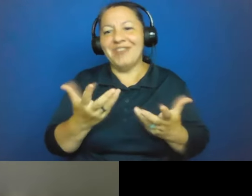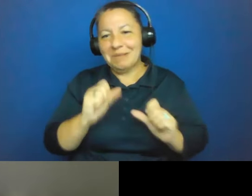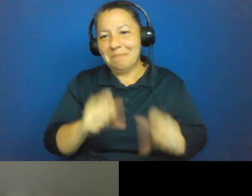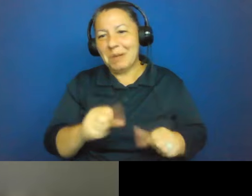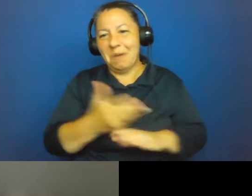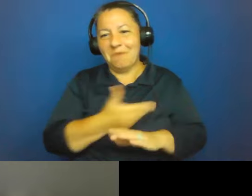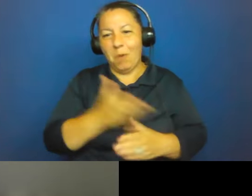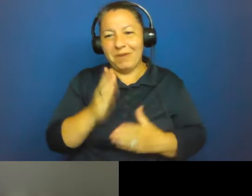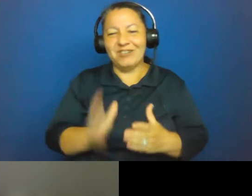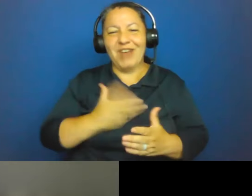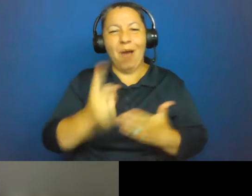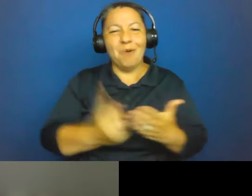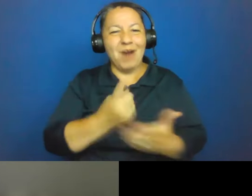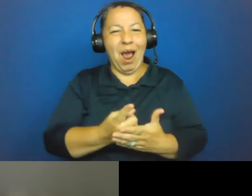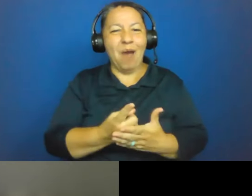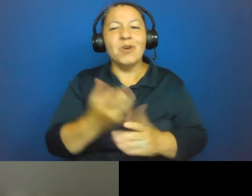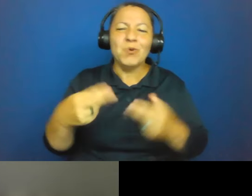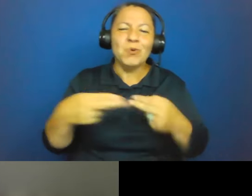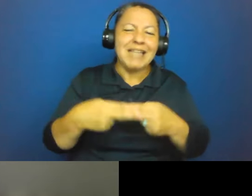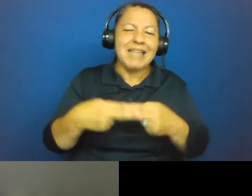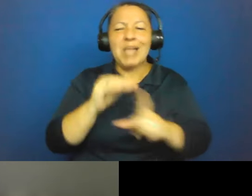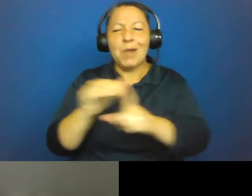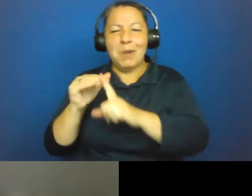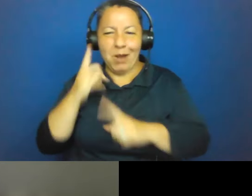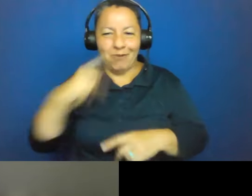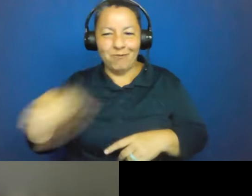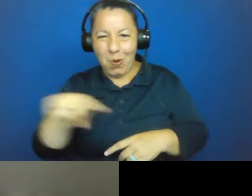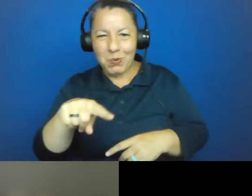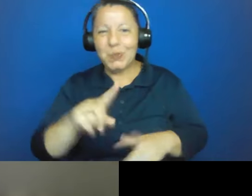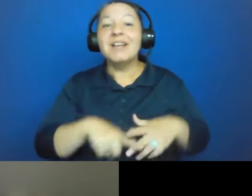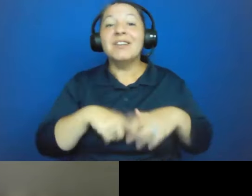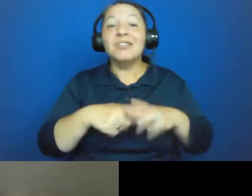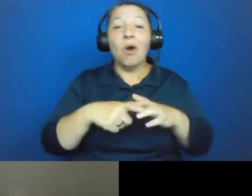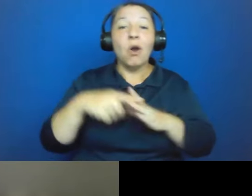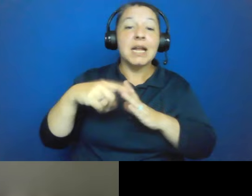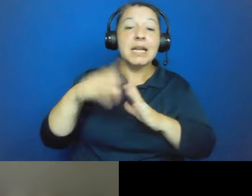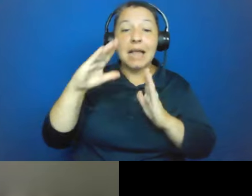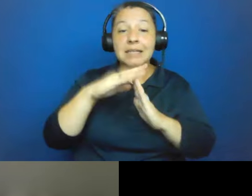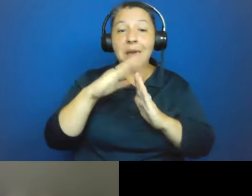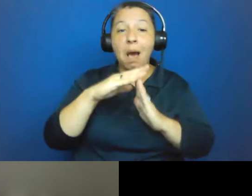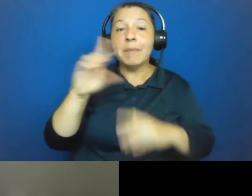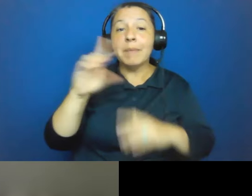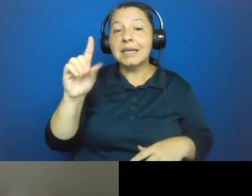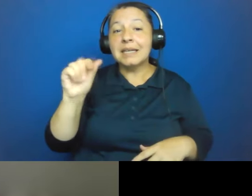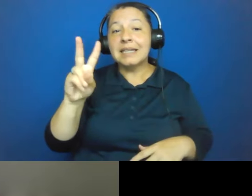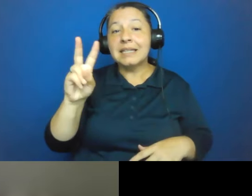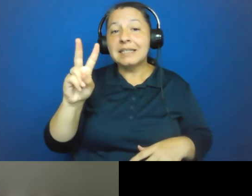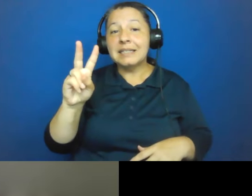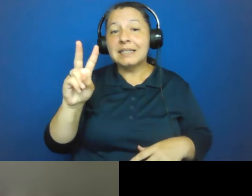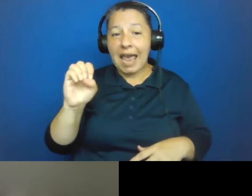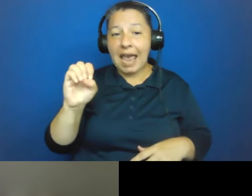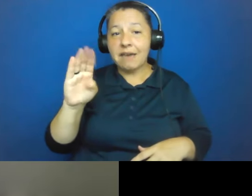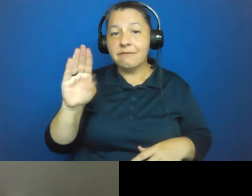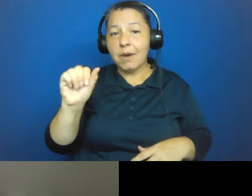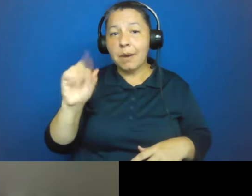slides and reminders. So starting at the top, Dave Bartell asks, why is volcanic soil